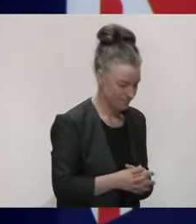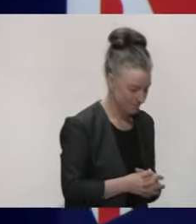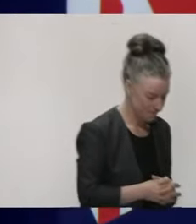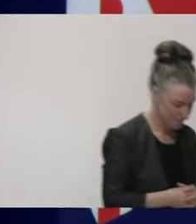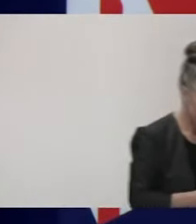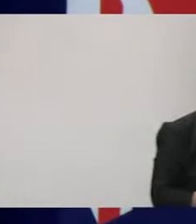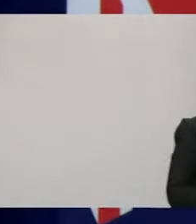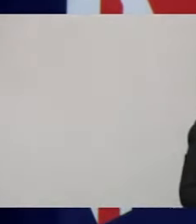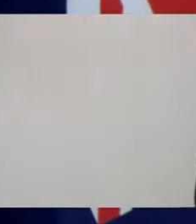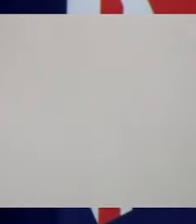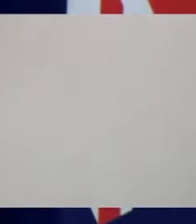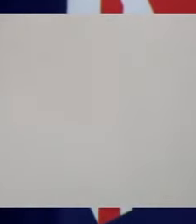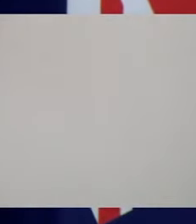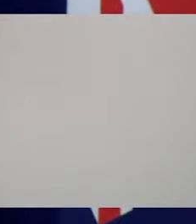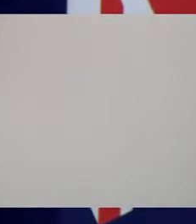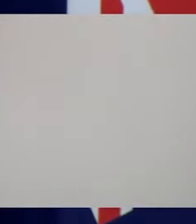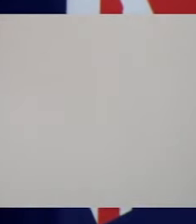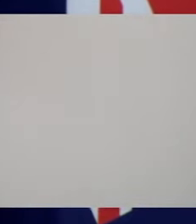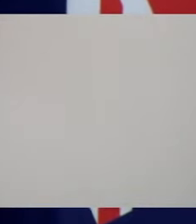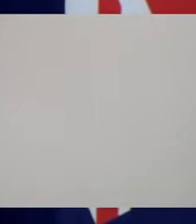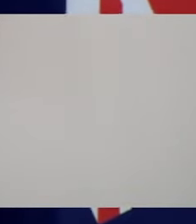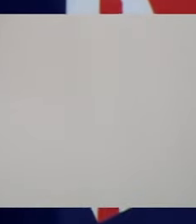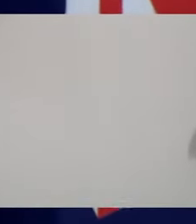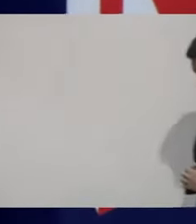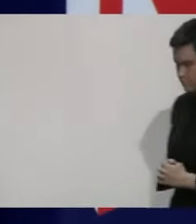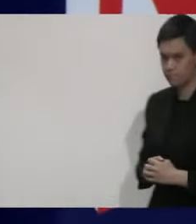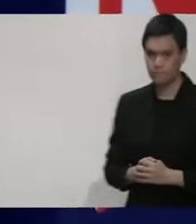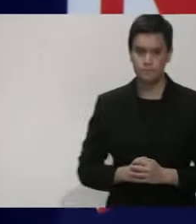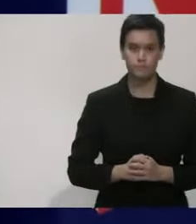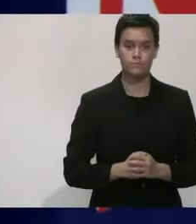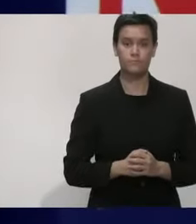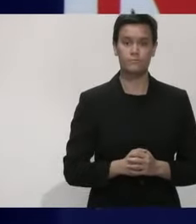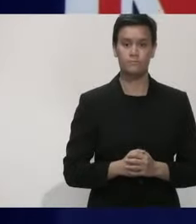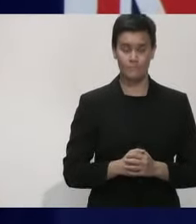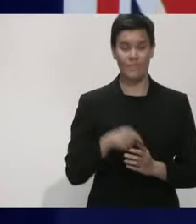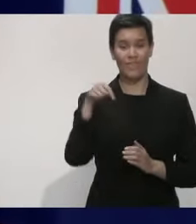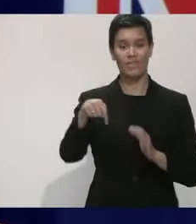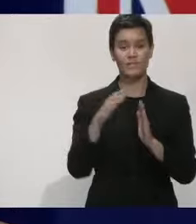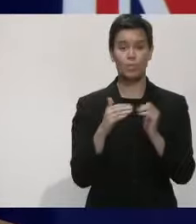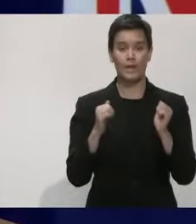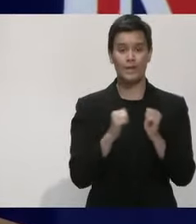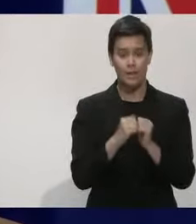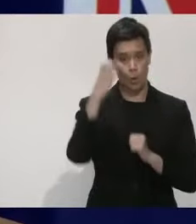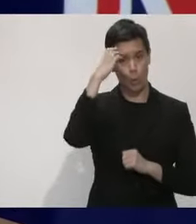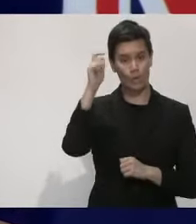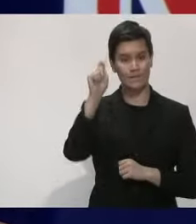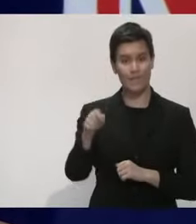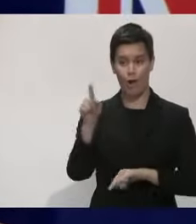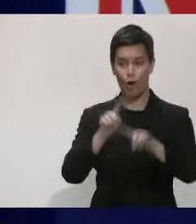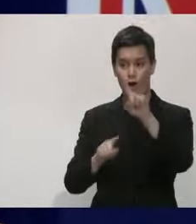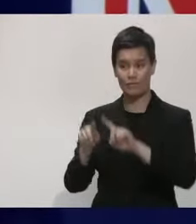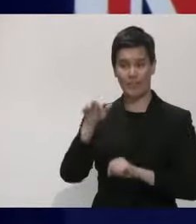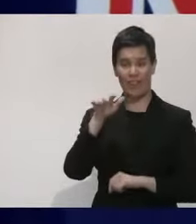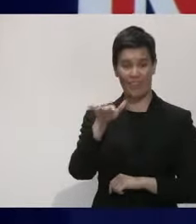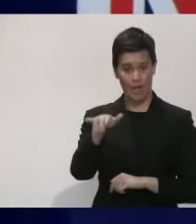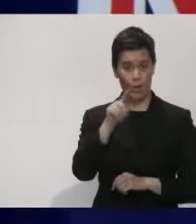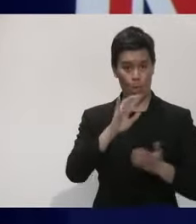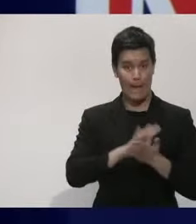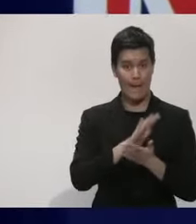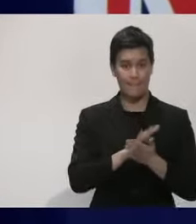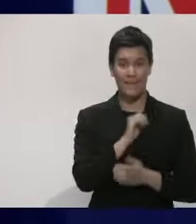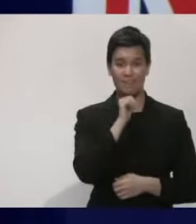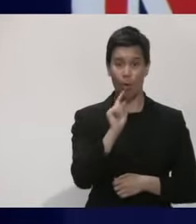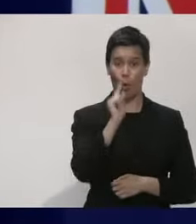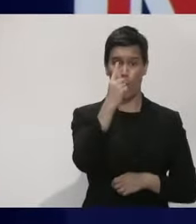Are you comfortable with Aucklanders attending a conference in Queenstown this weekend? I just want to, well actually, Minister, you